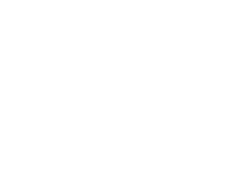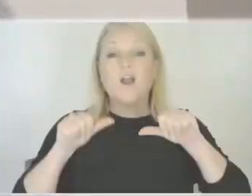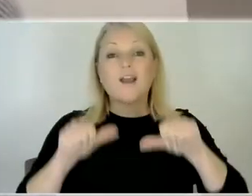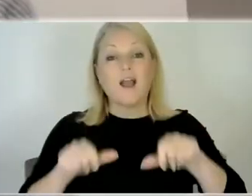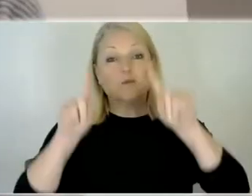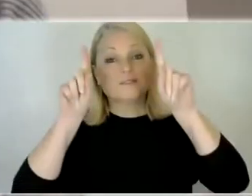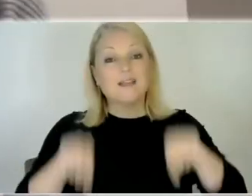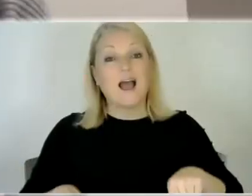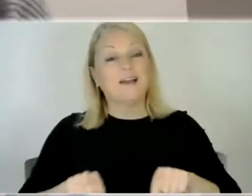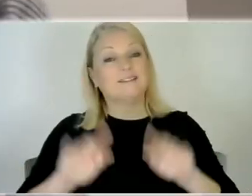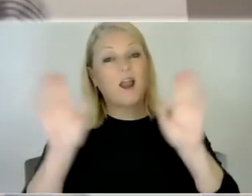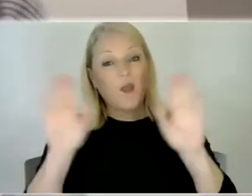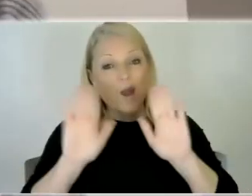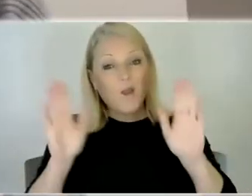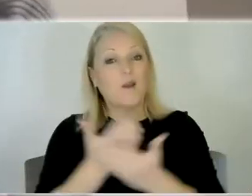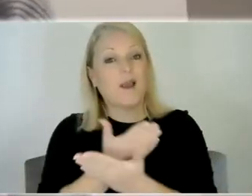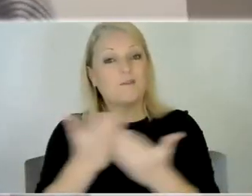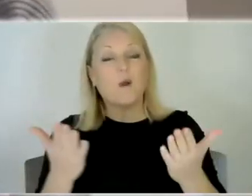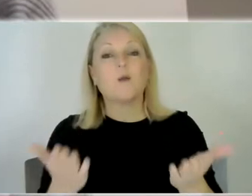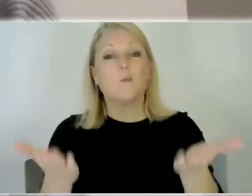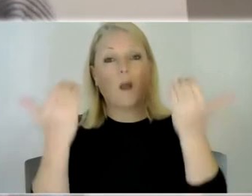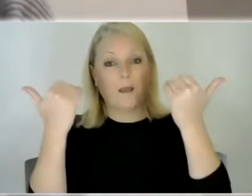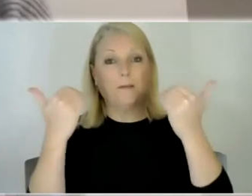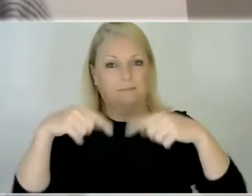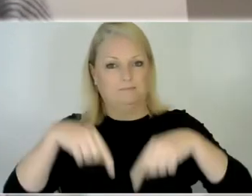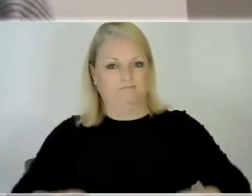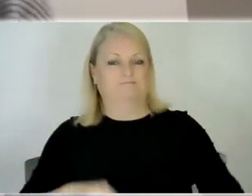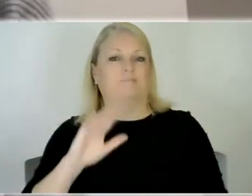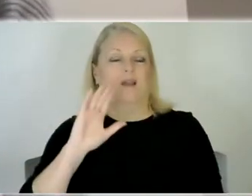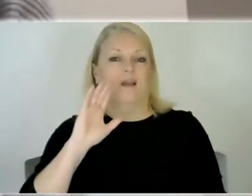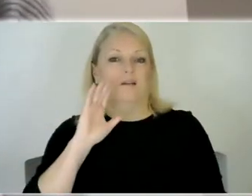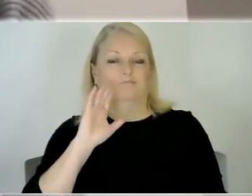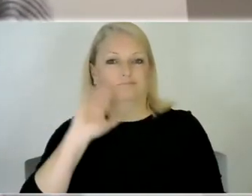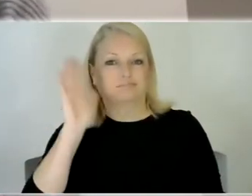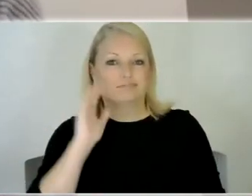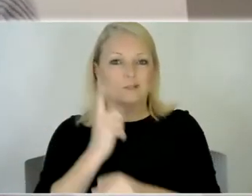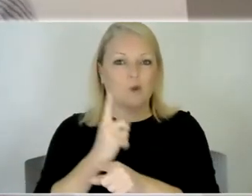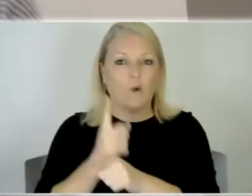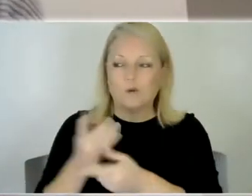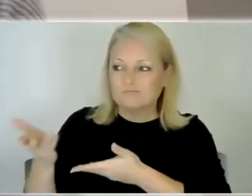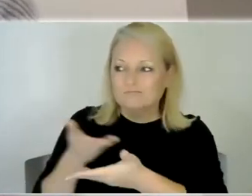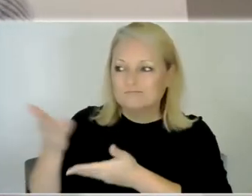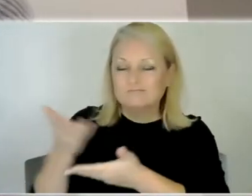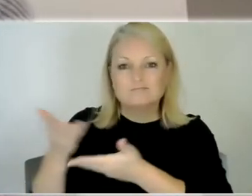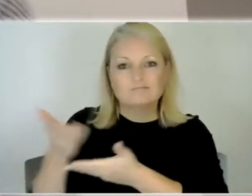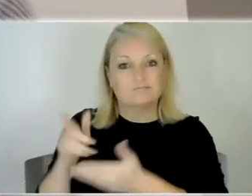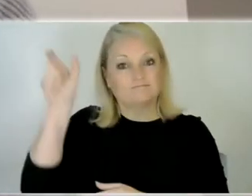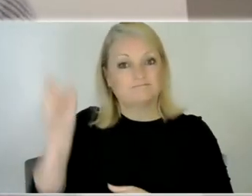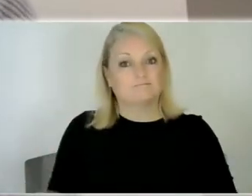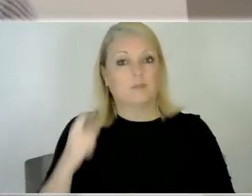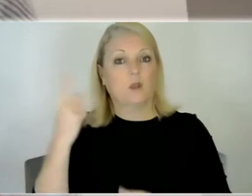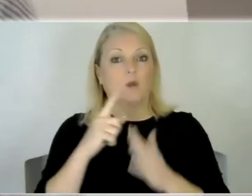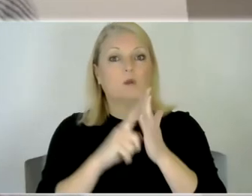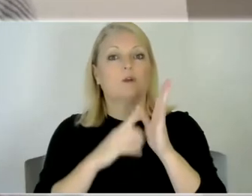Hi everyone and welcome to this webinar in conversation with James Hunt. My name is Christina